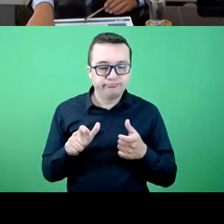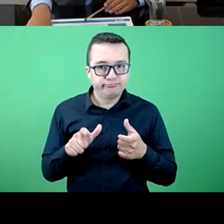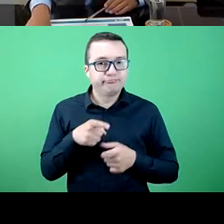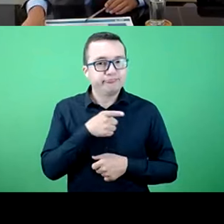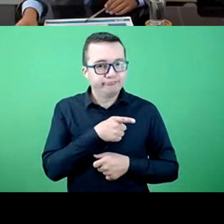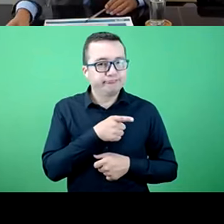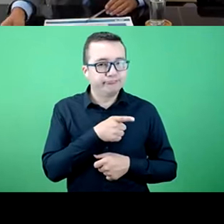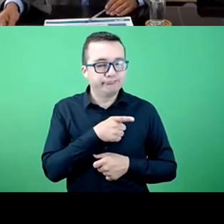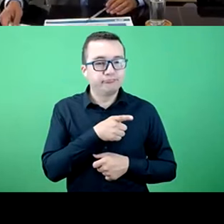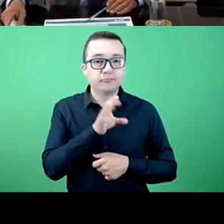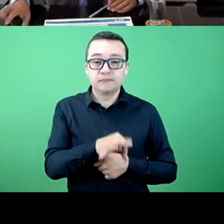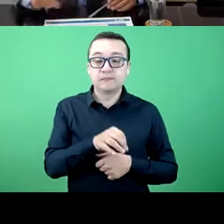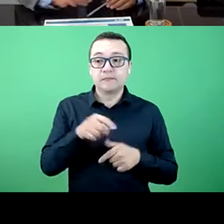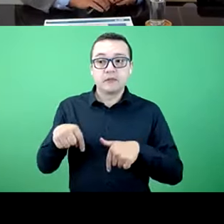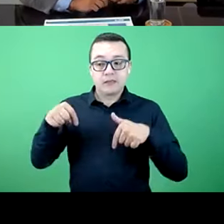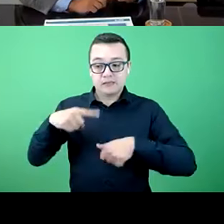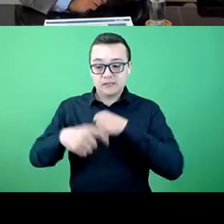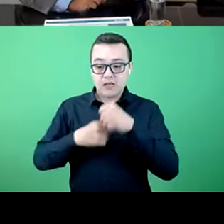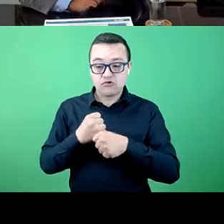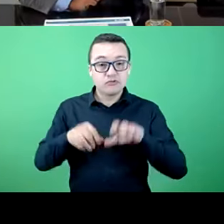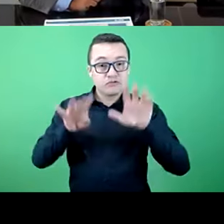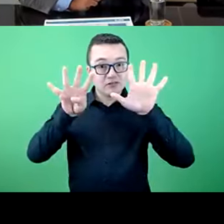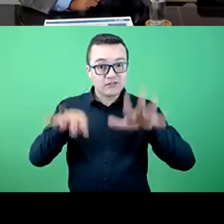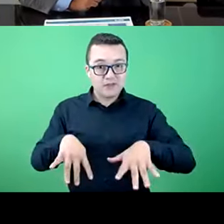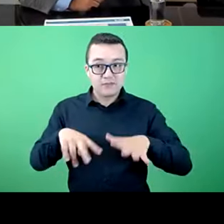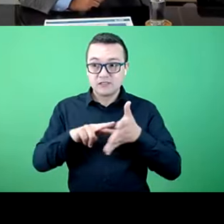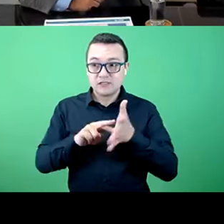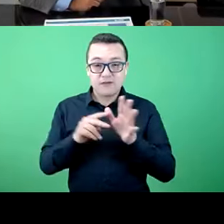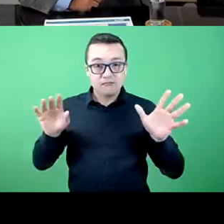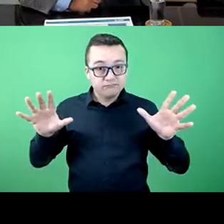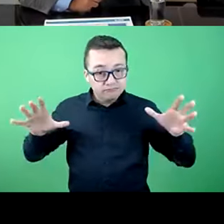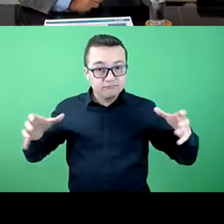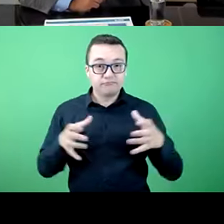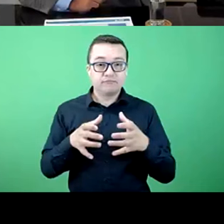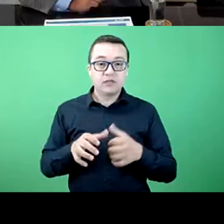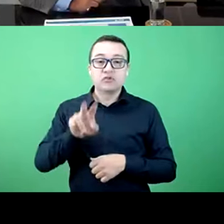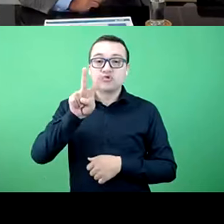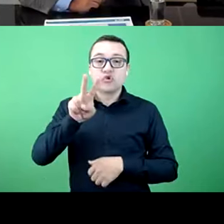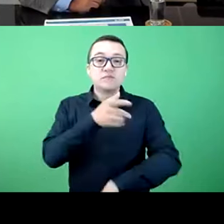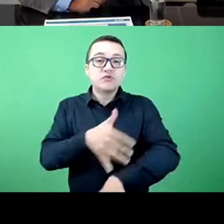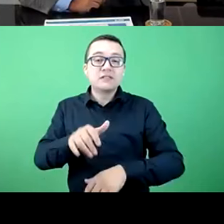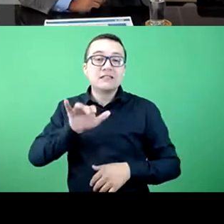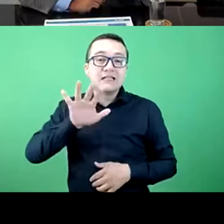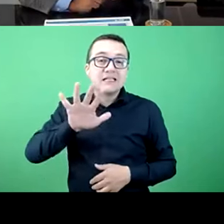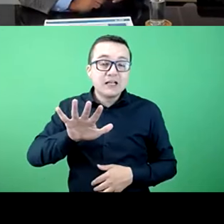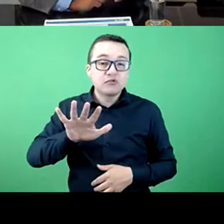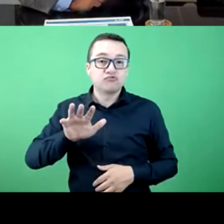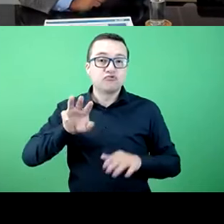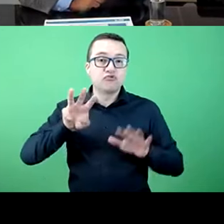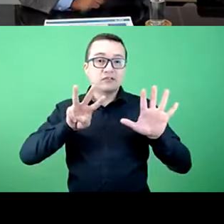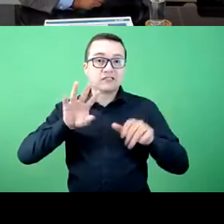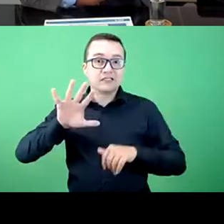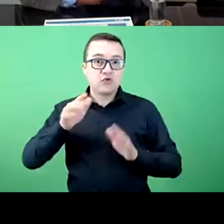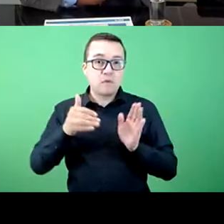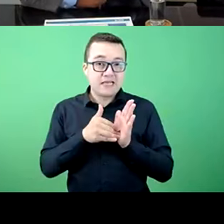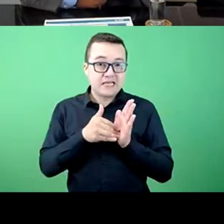that there was a significant reduction in the number of beneficiaries to September. The figure had dropped to 2.8